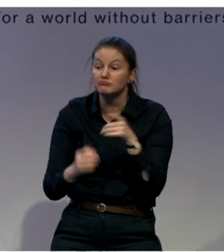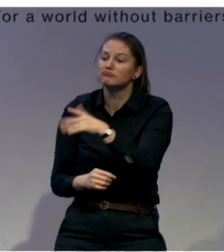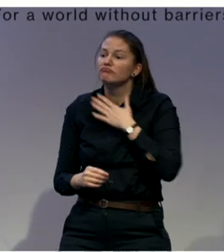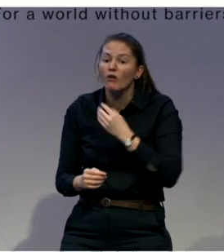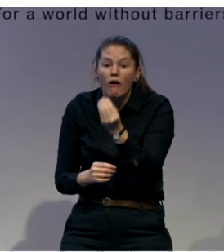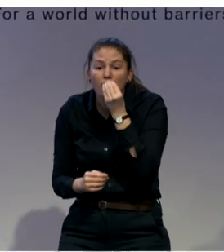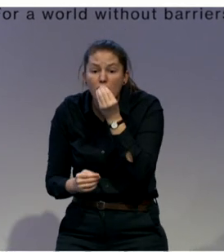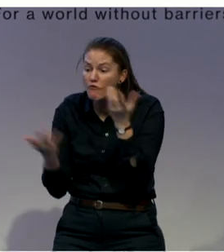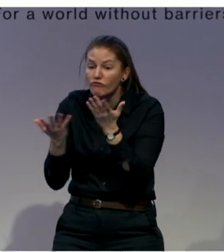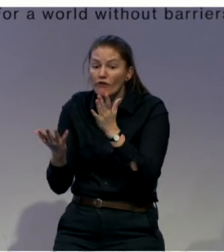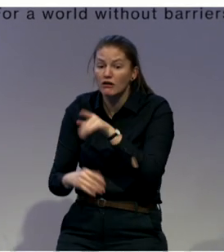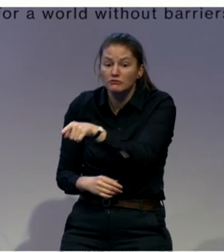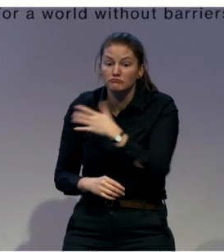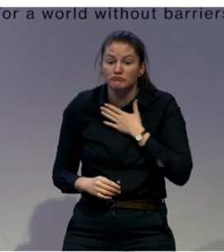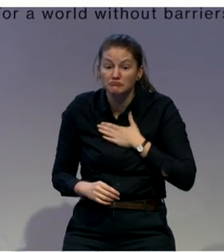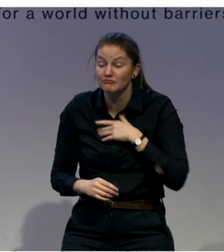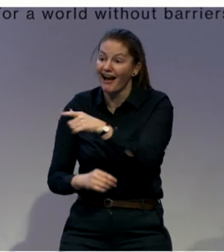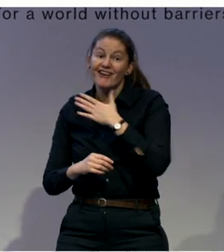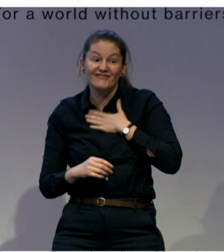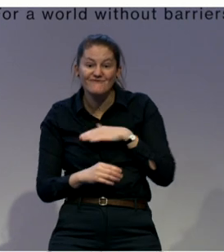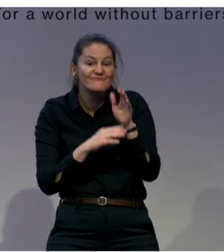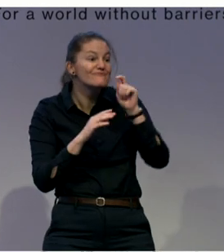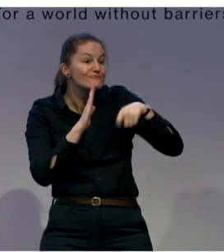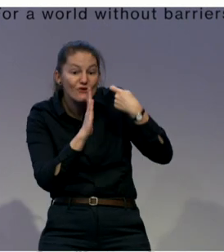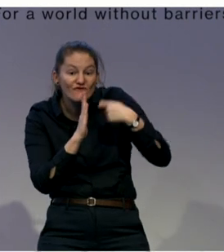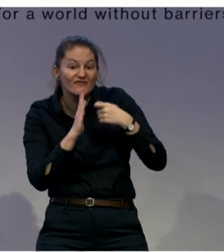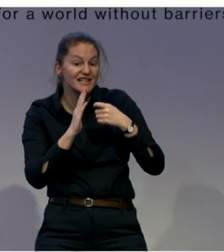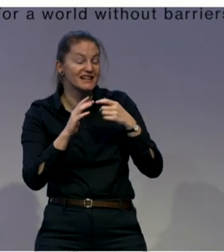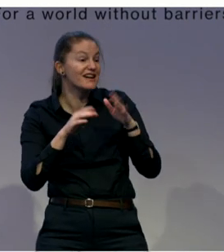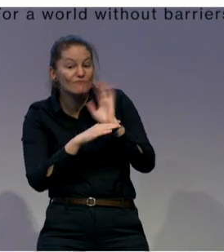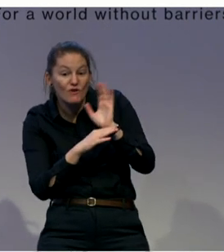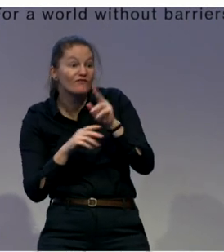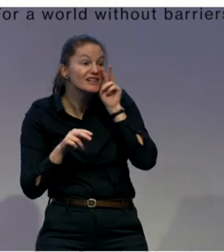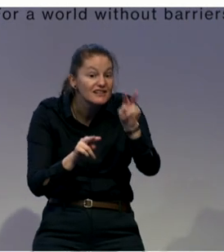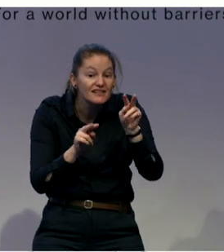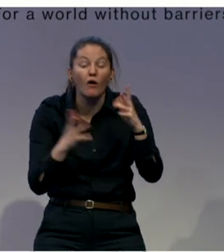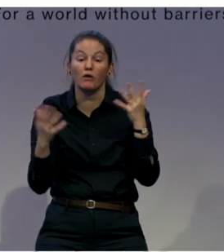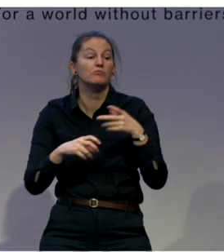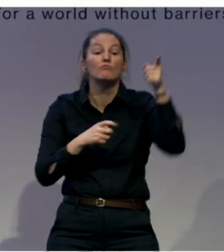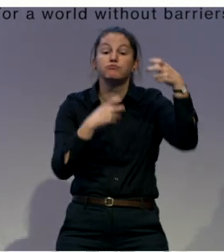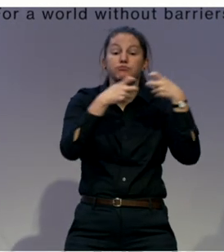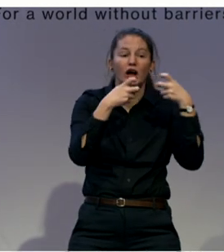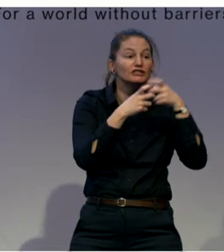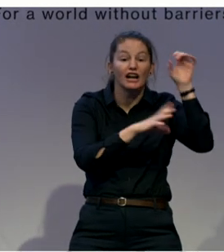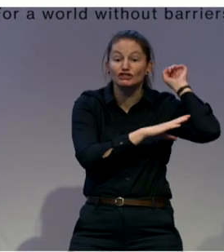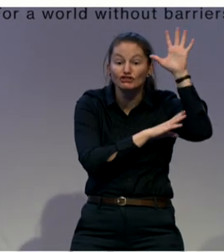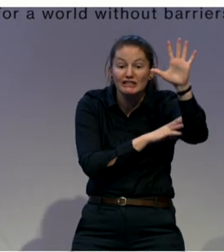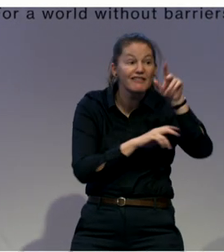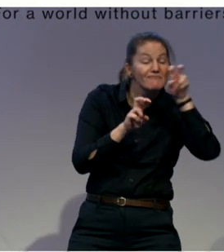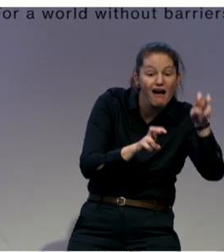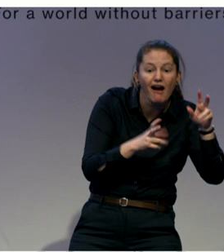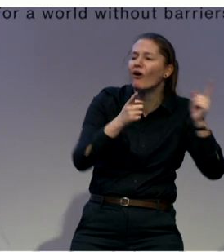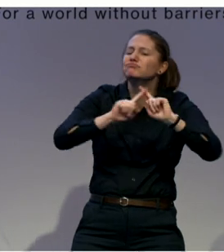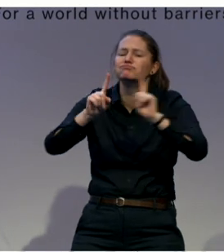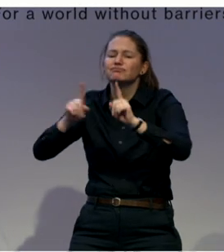movie theater in Brussels or in another city? So all these questions are key to actually take control over your own